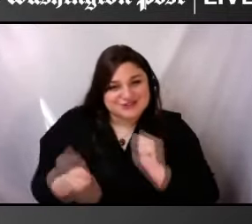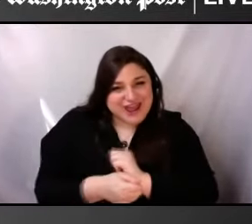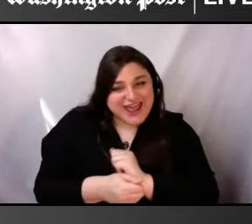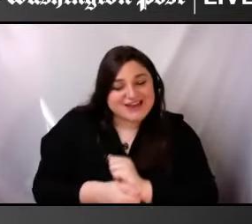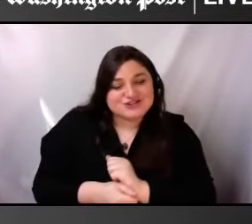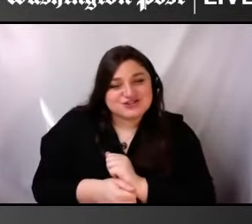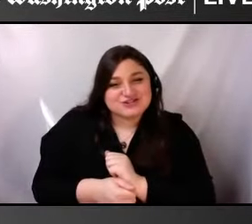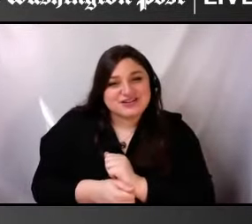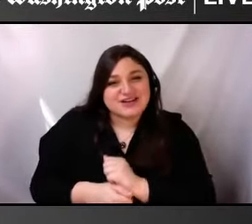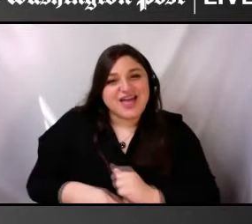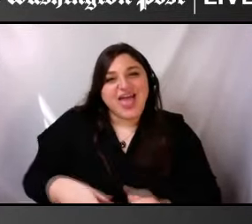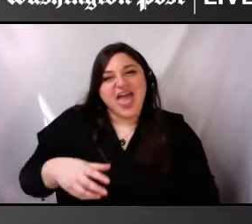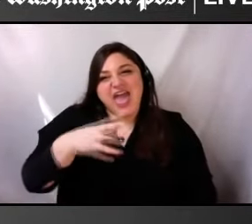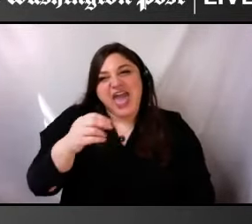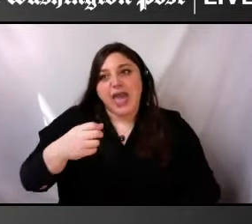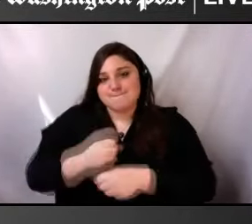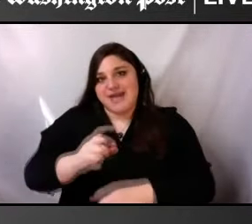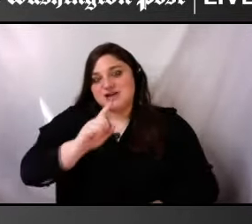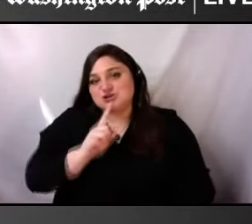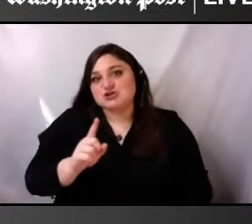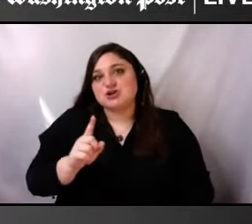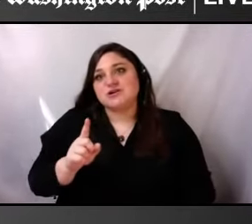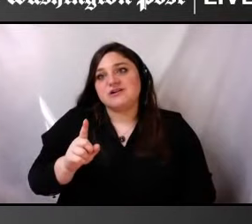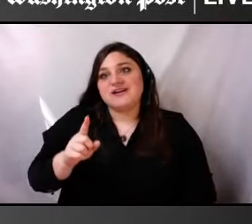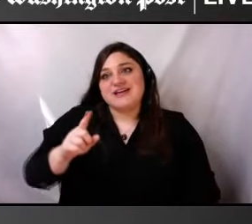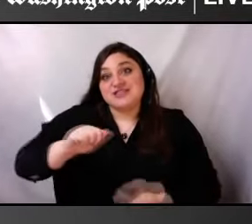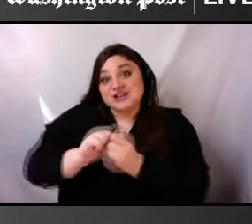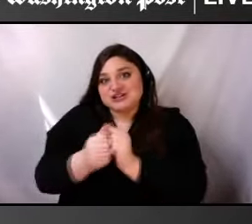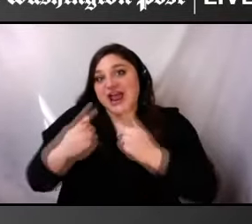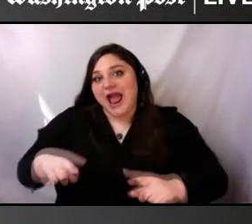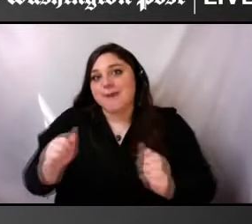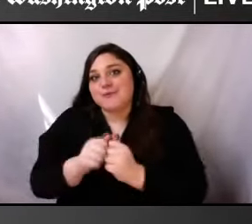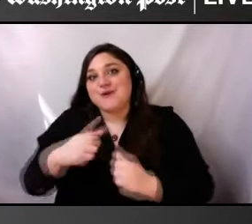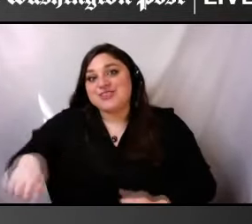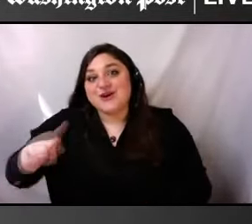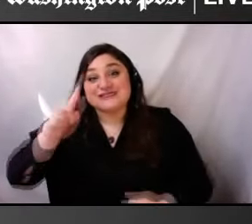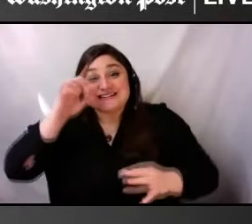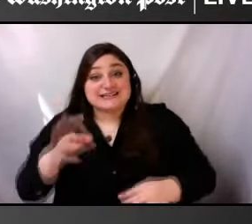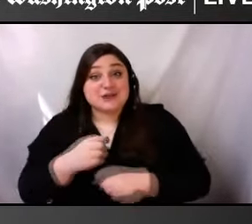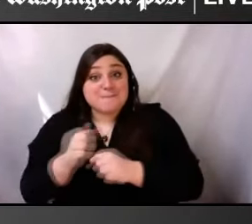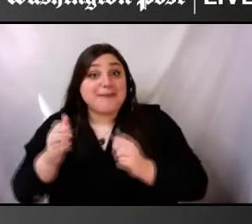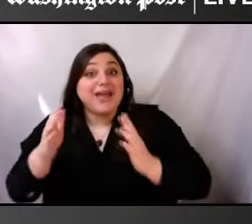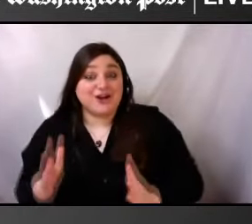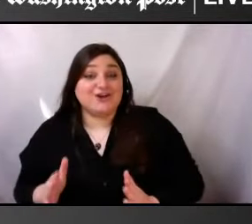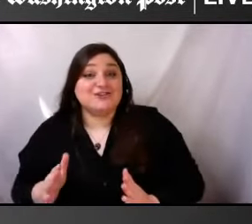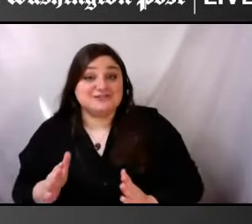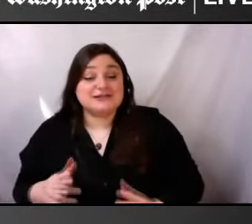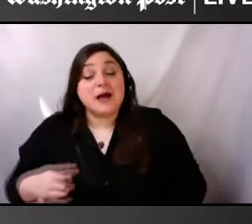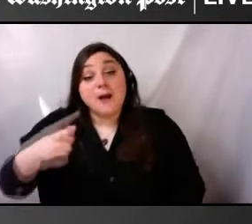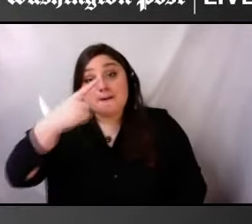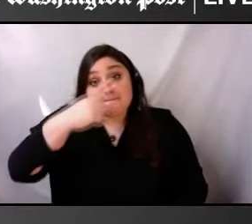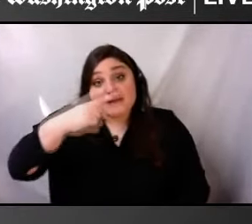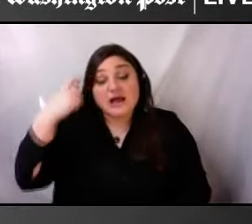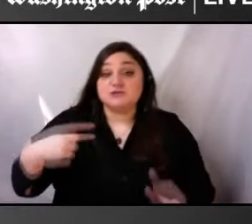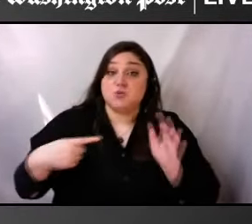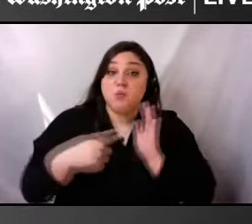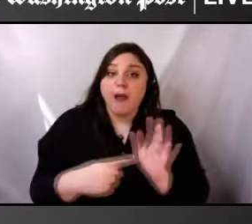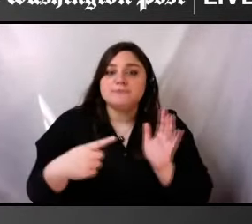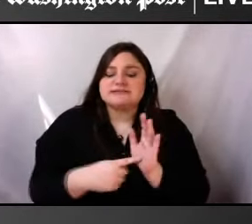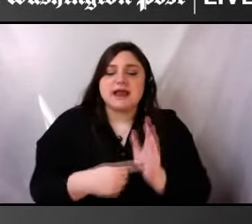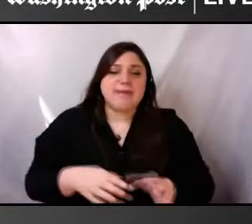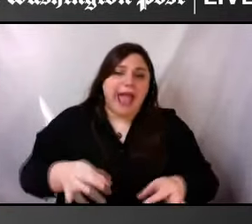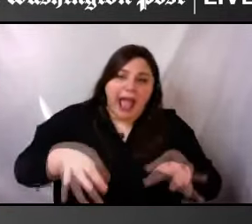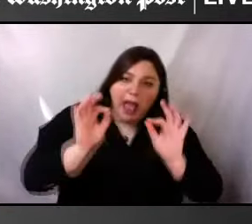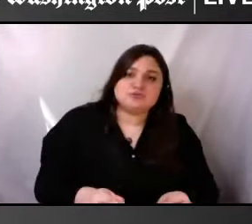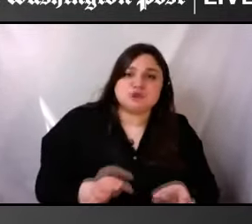that we're decision makers and so, you know, representation certainly matters, uh, being in a room totally matters, being